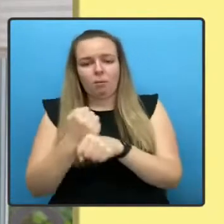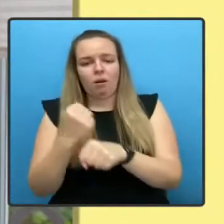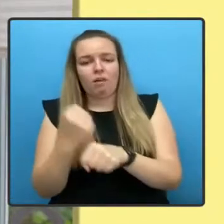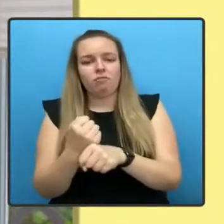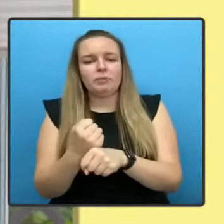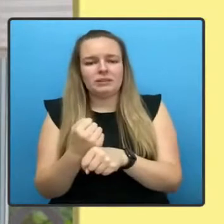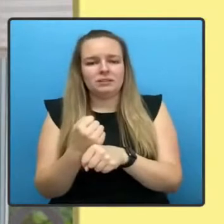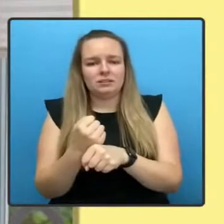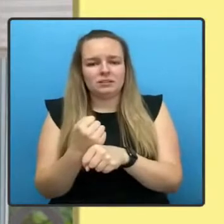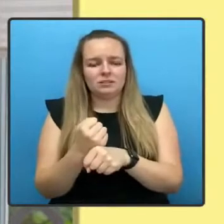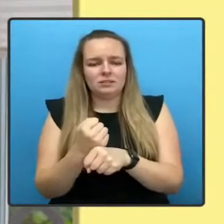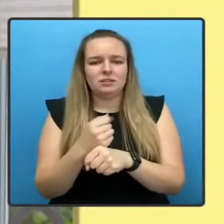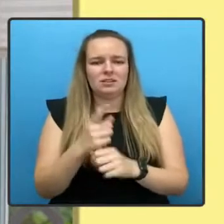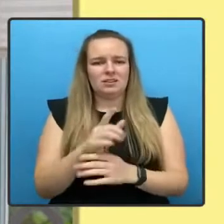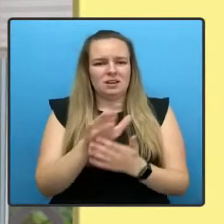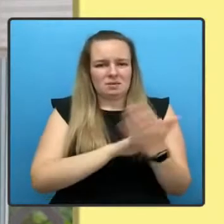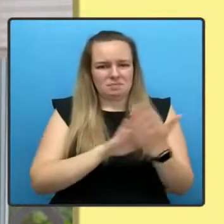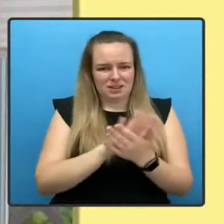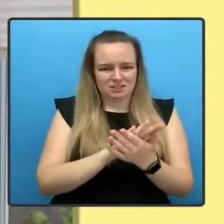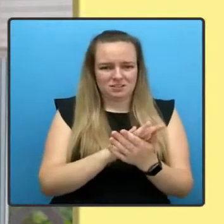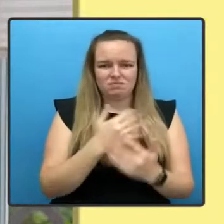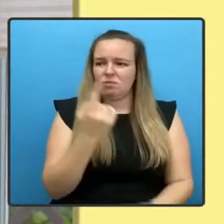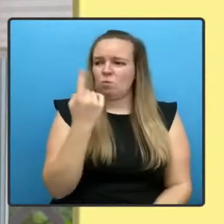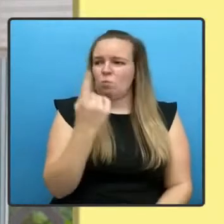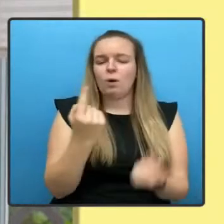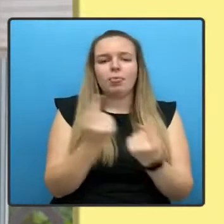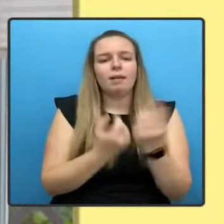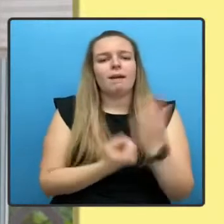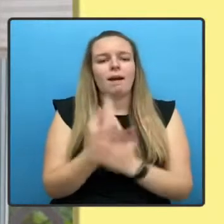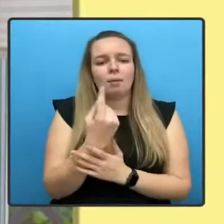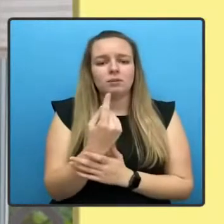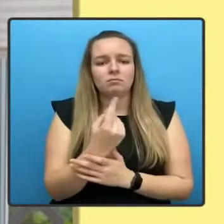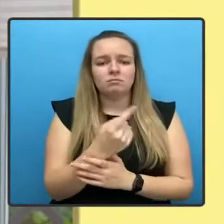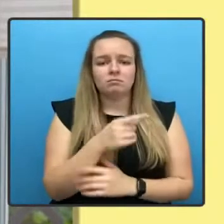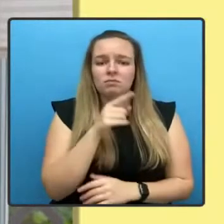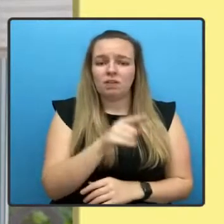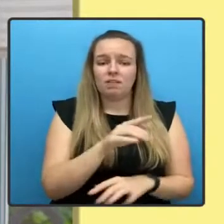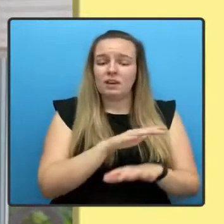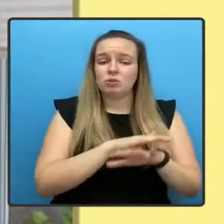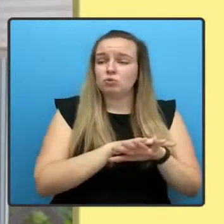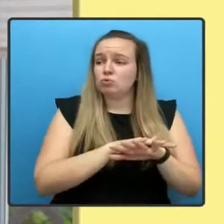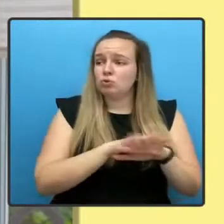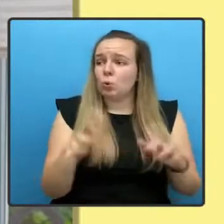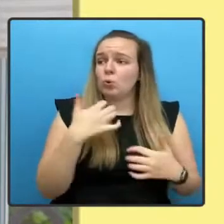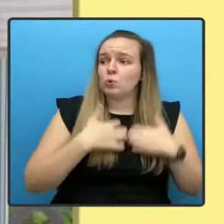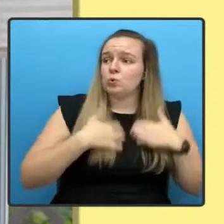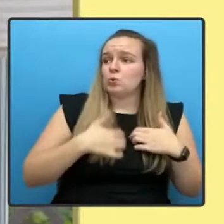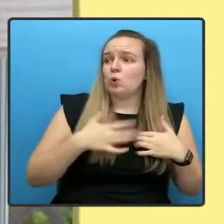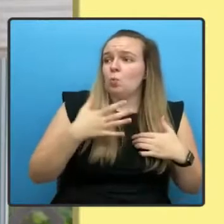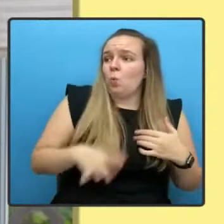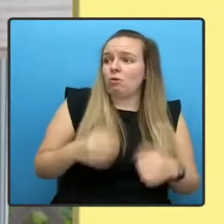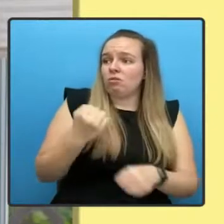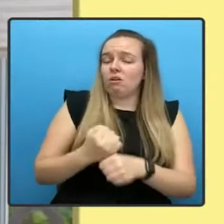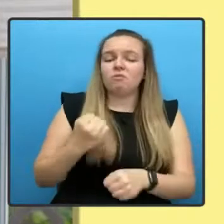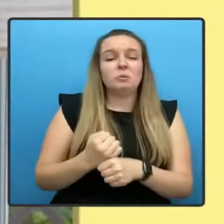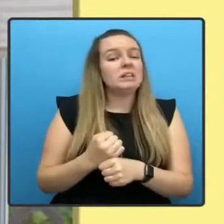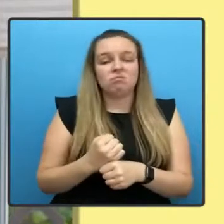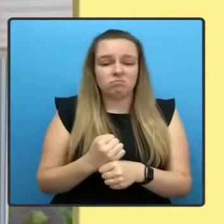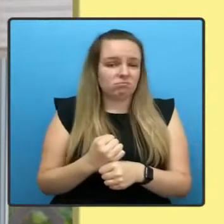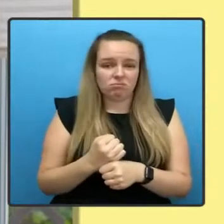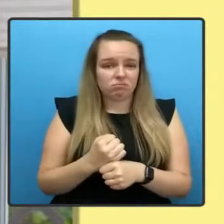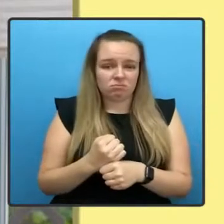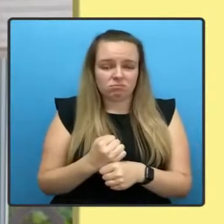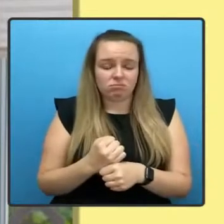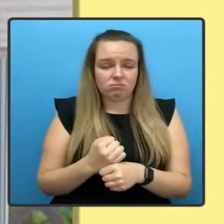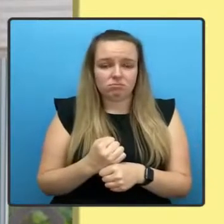only one conclusion. They don't aspire to be in government. Now, all of that might be good